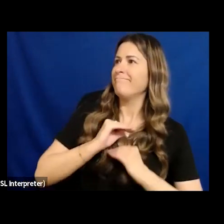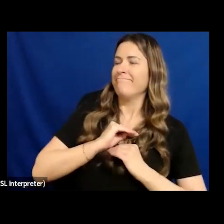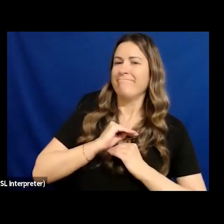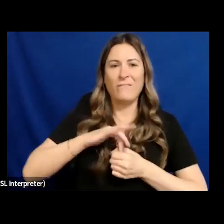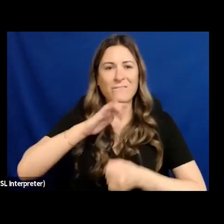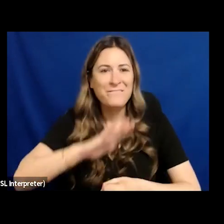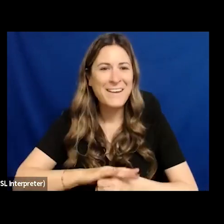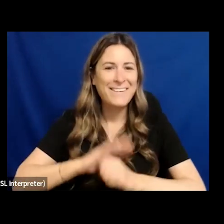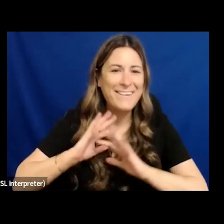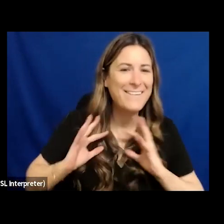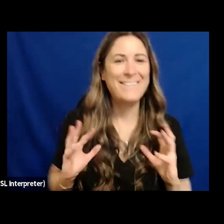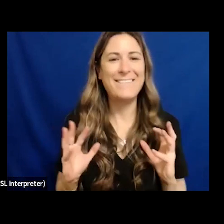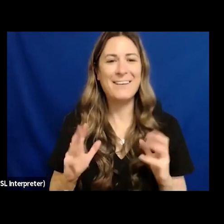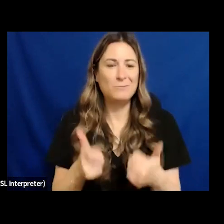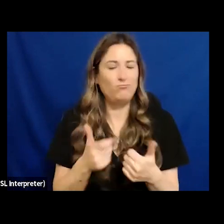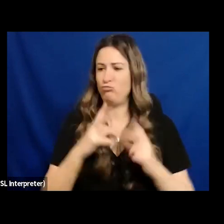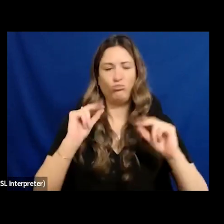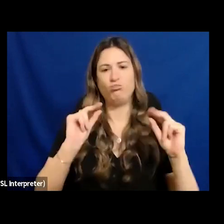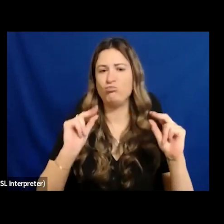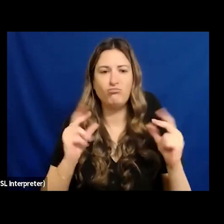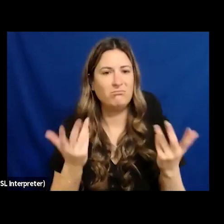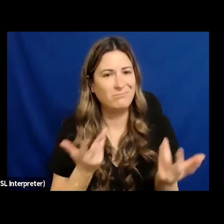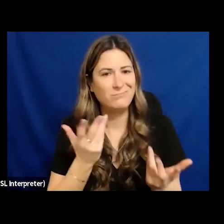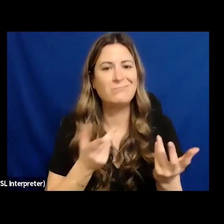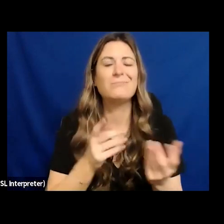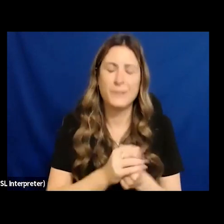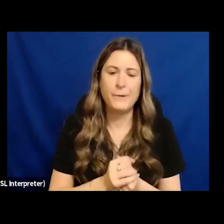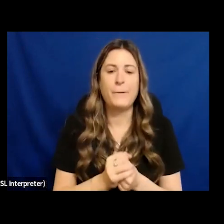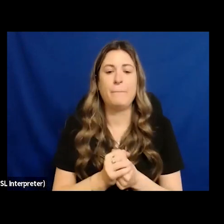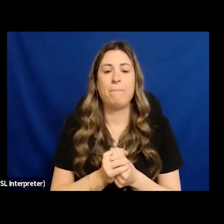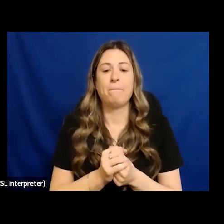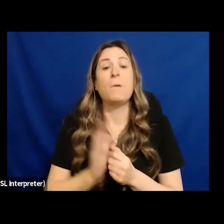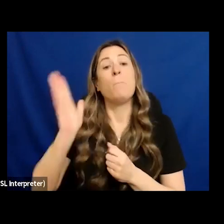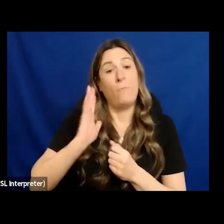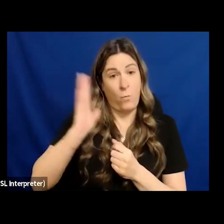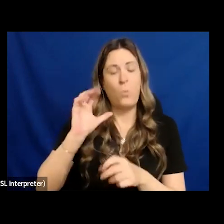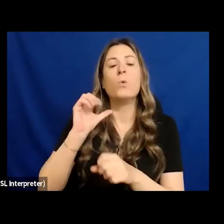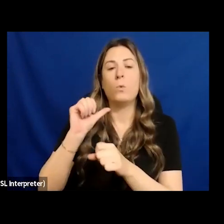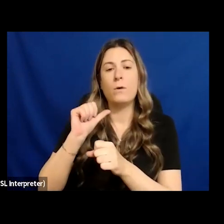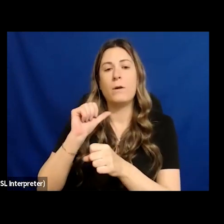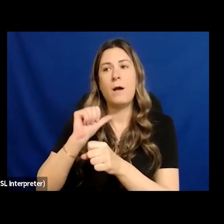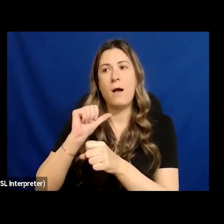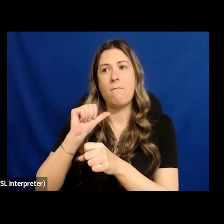personal goals that they want and I worked in government at such a time when